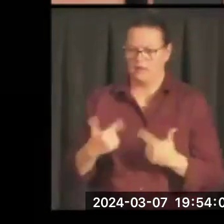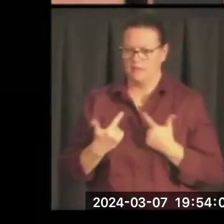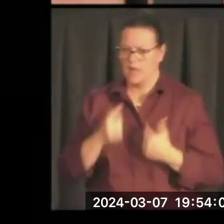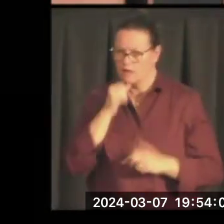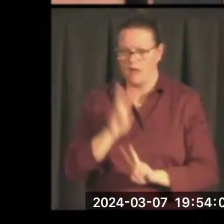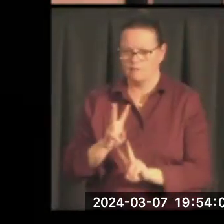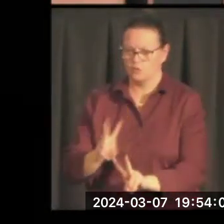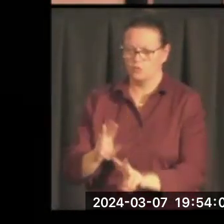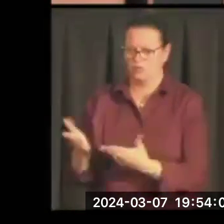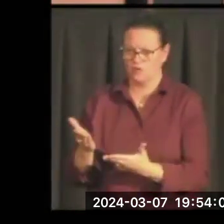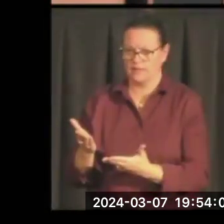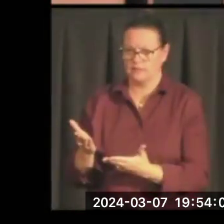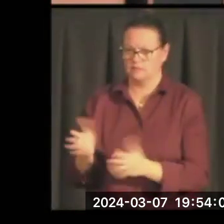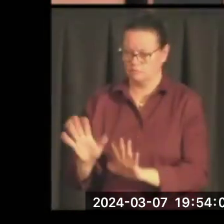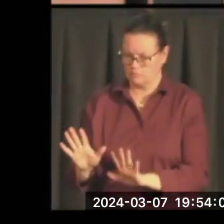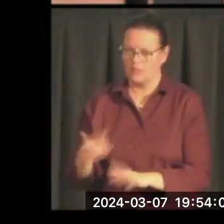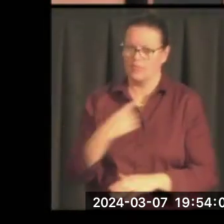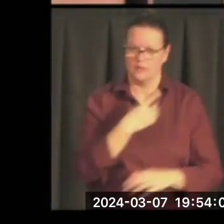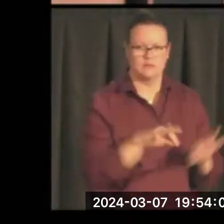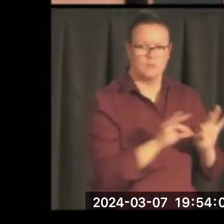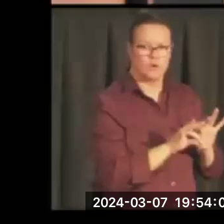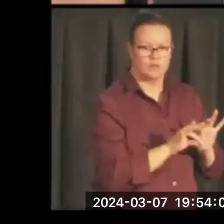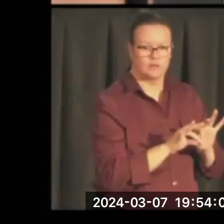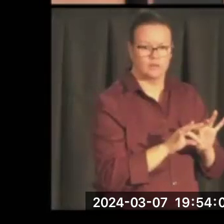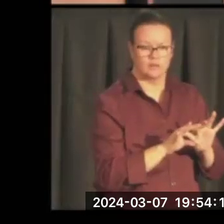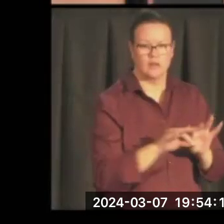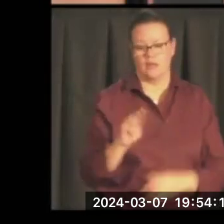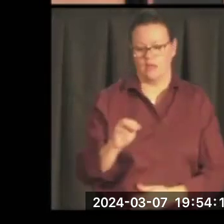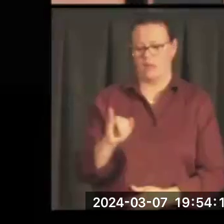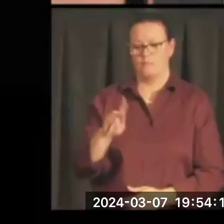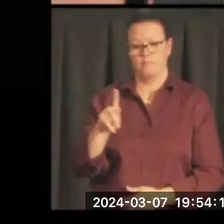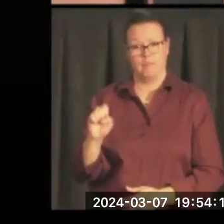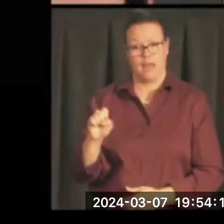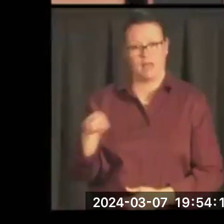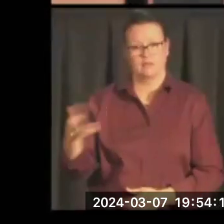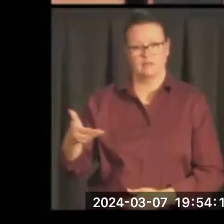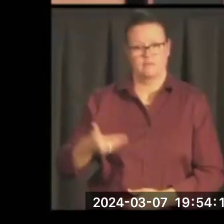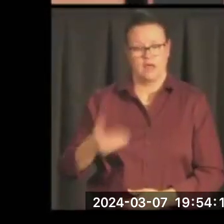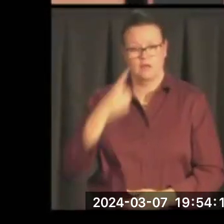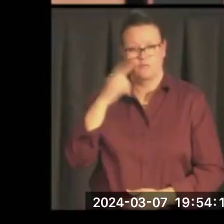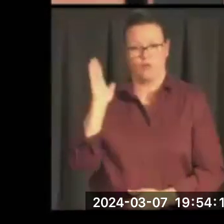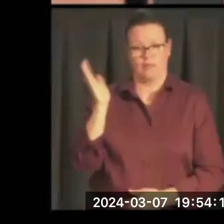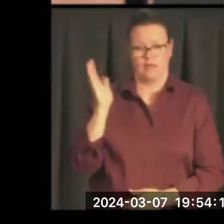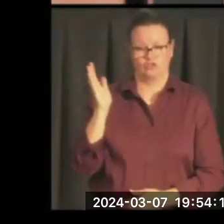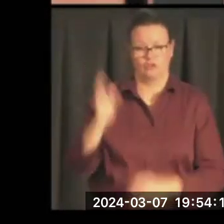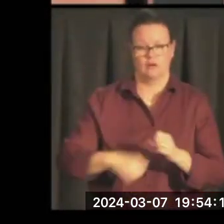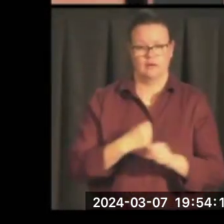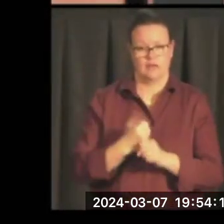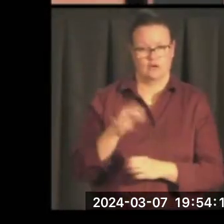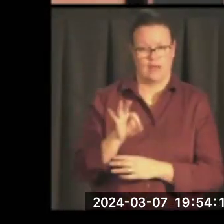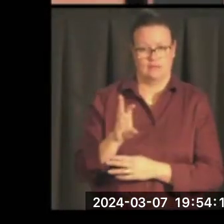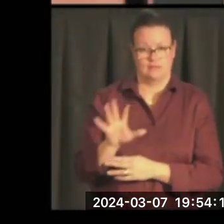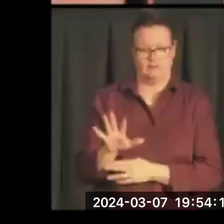service. That's why I think this is so important. Mike is invited to give a lecture in 1965.